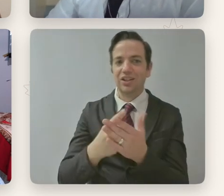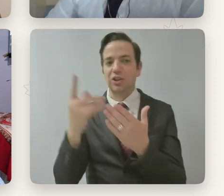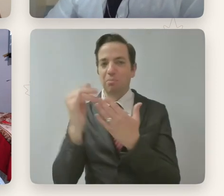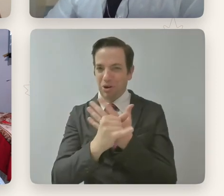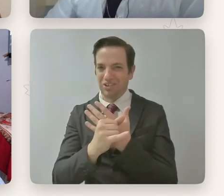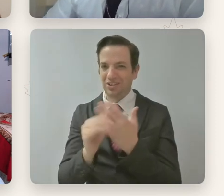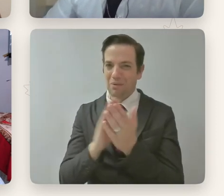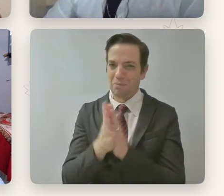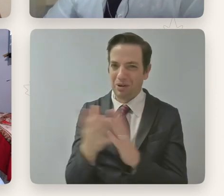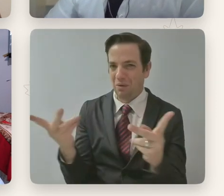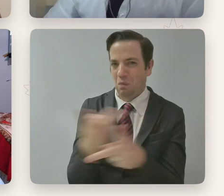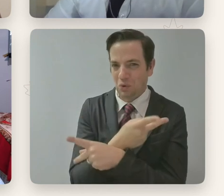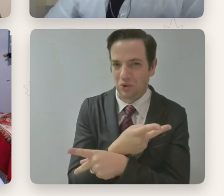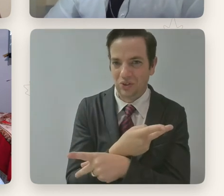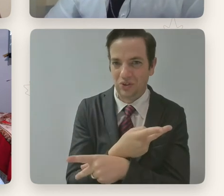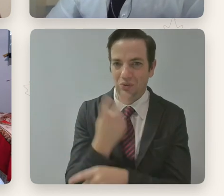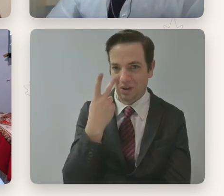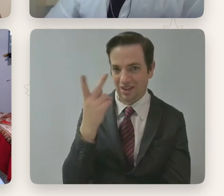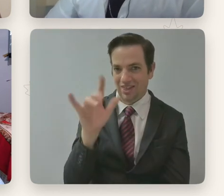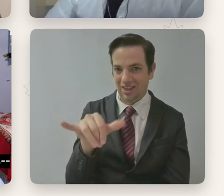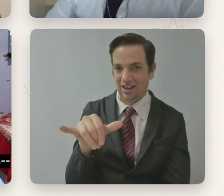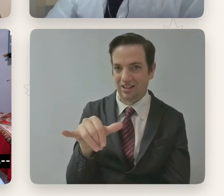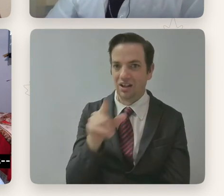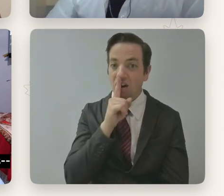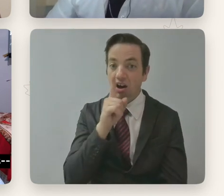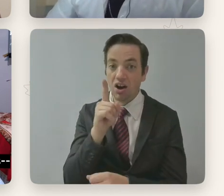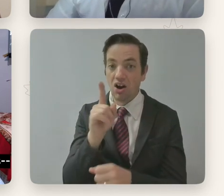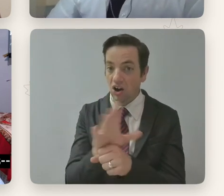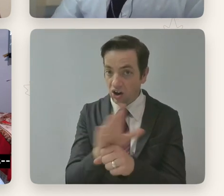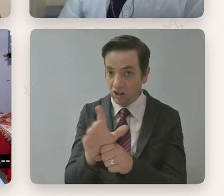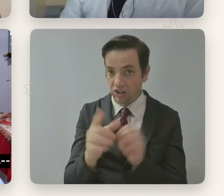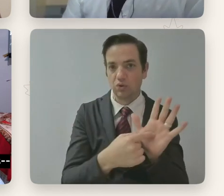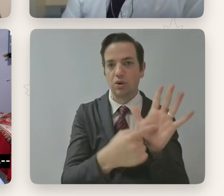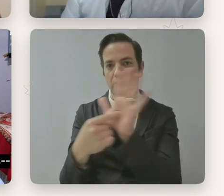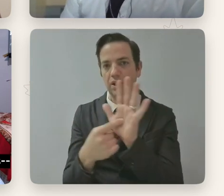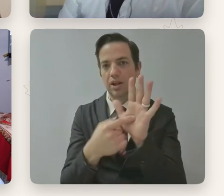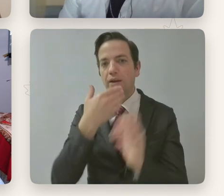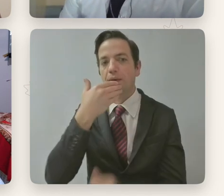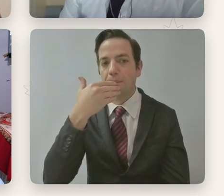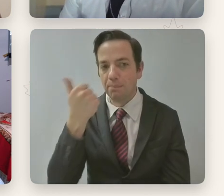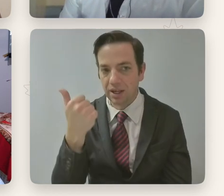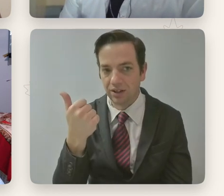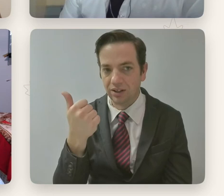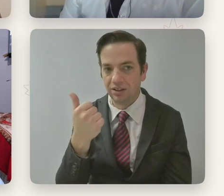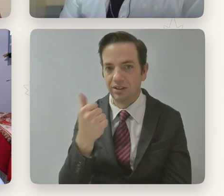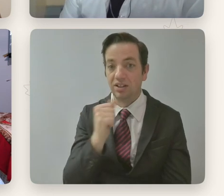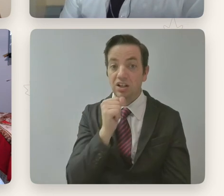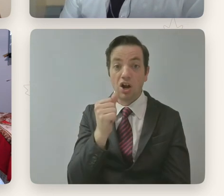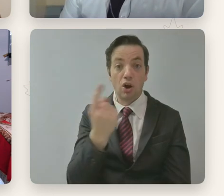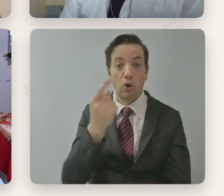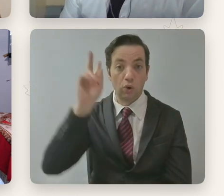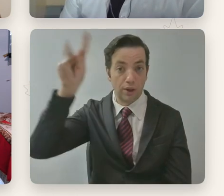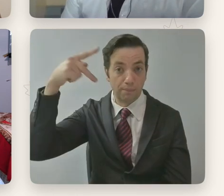project will be worse, right? And this is something that we've sort of seen, you know, authentic representation is, is better representation, not just because it is politically better,